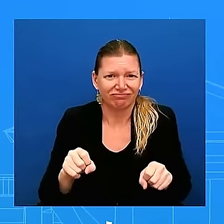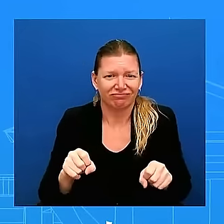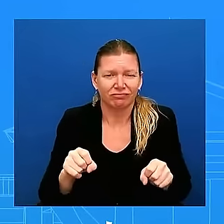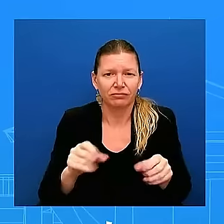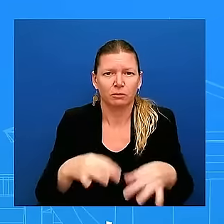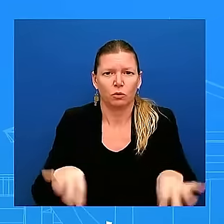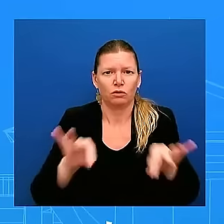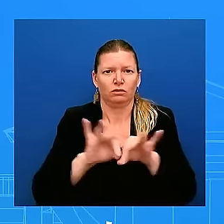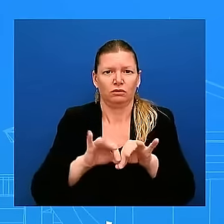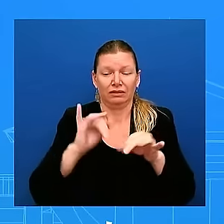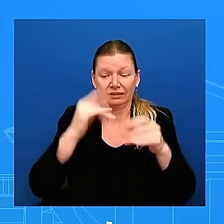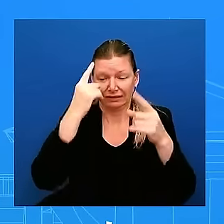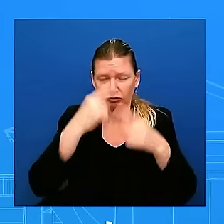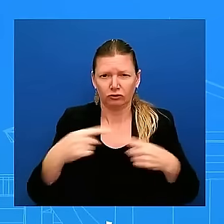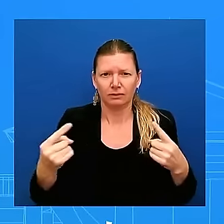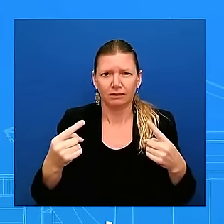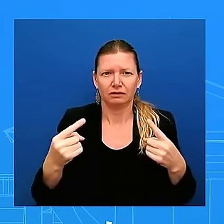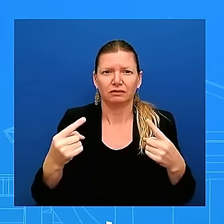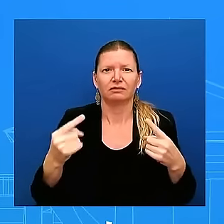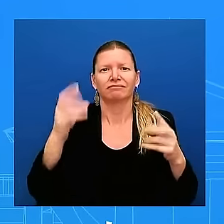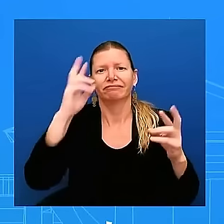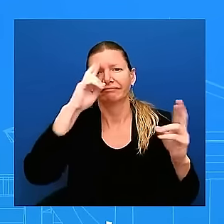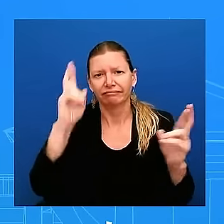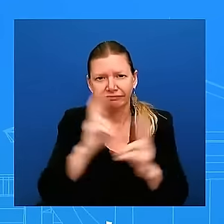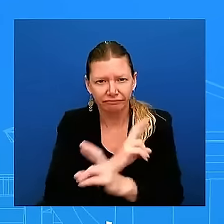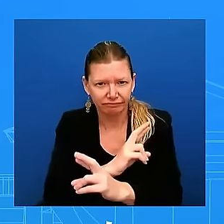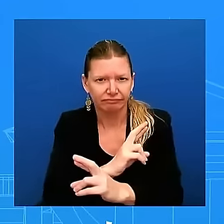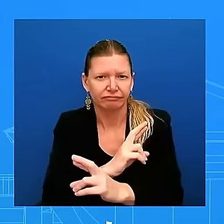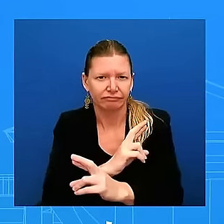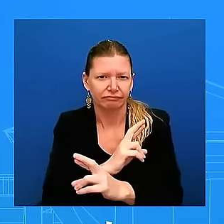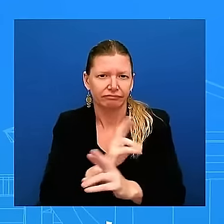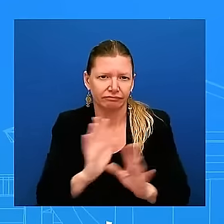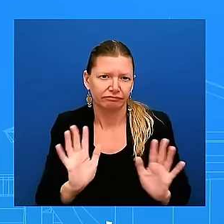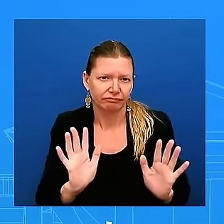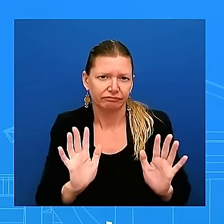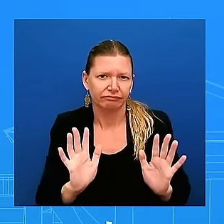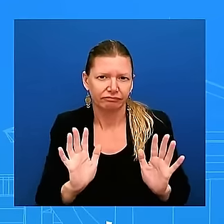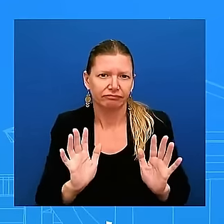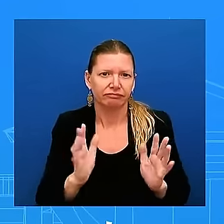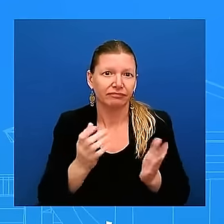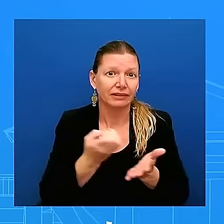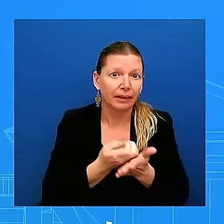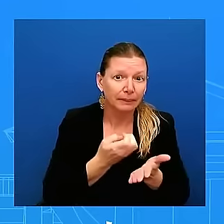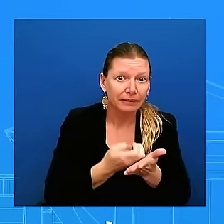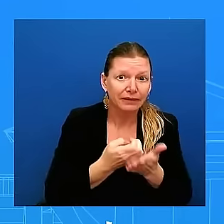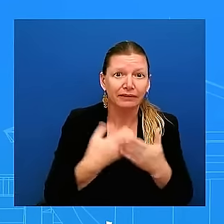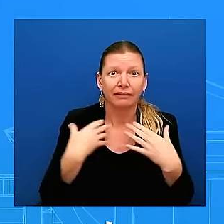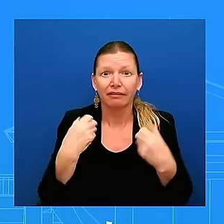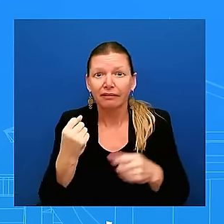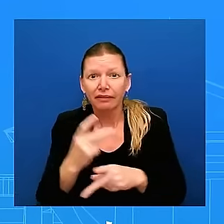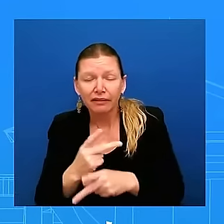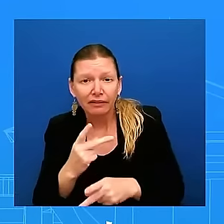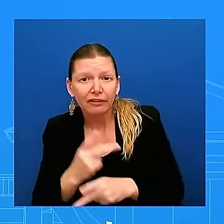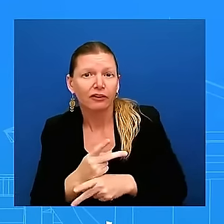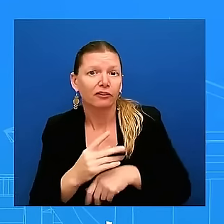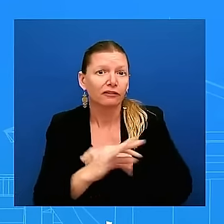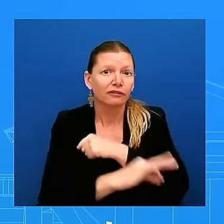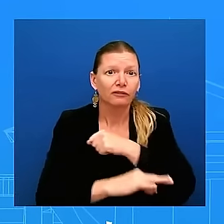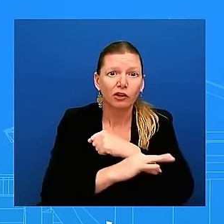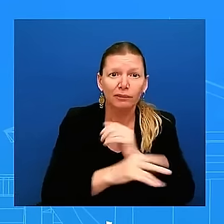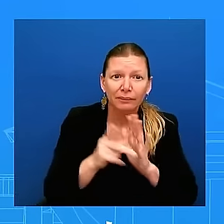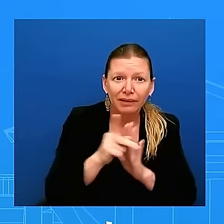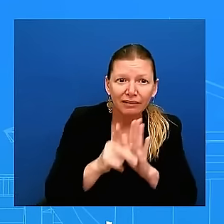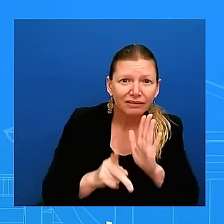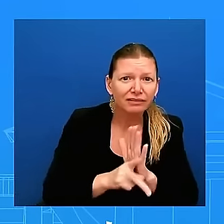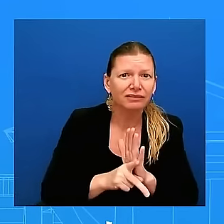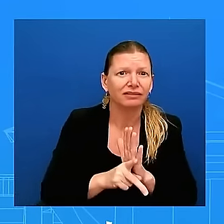welcome to have those disagreements on the economy on health care on foreign policy but